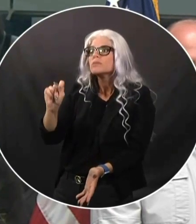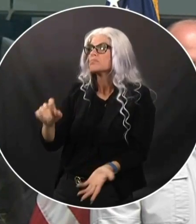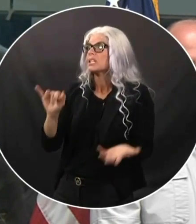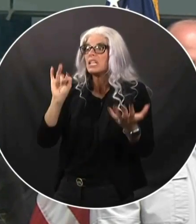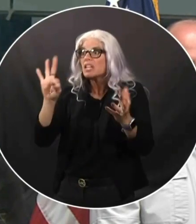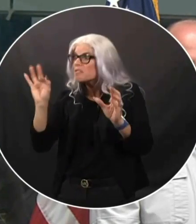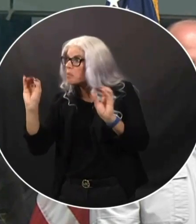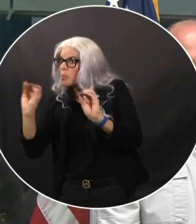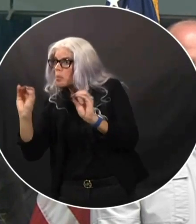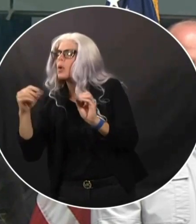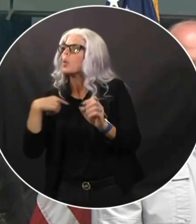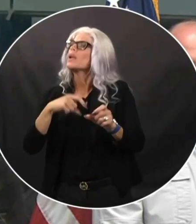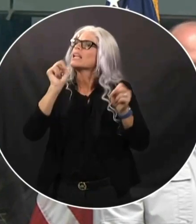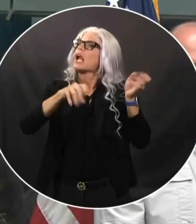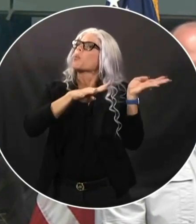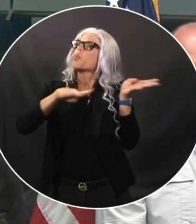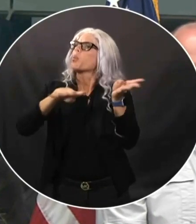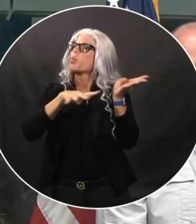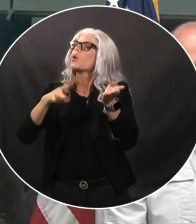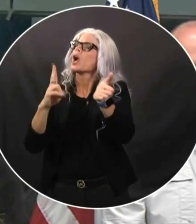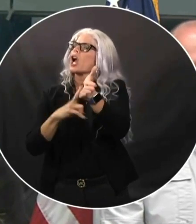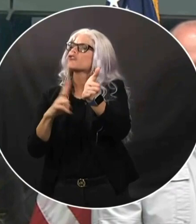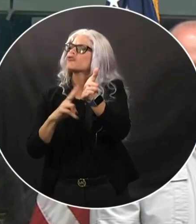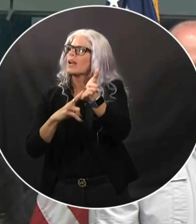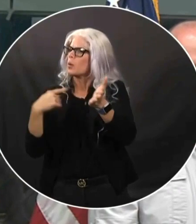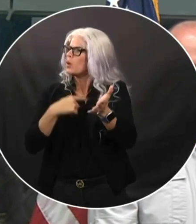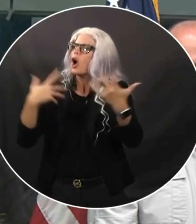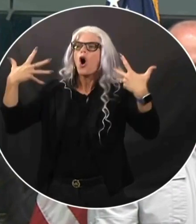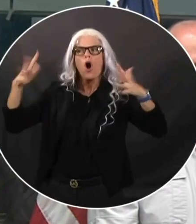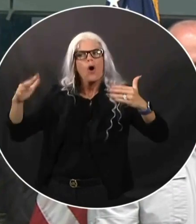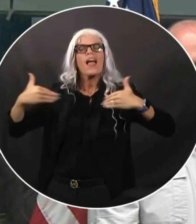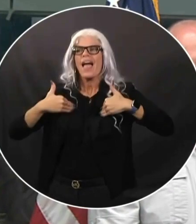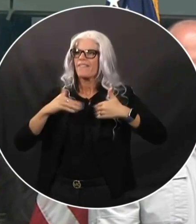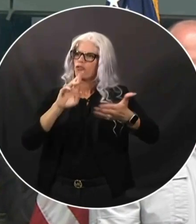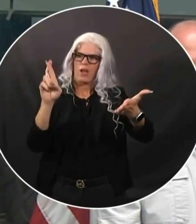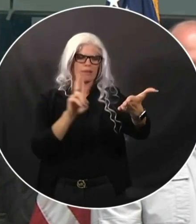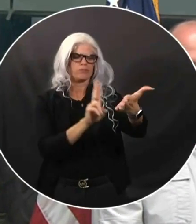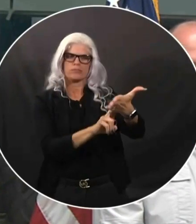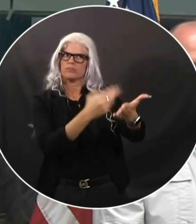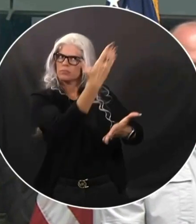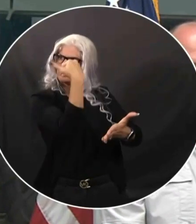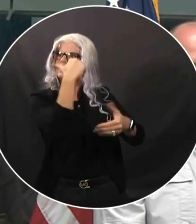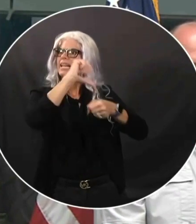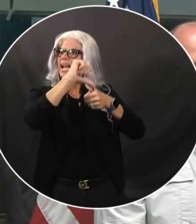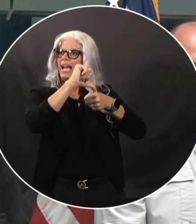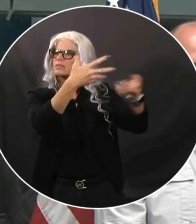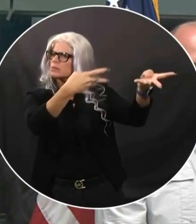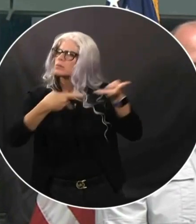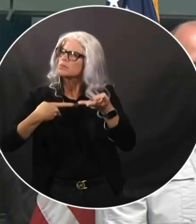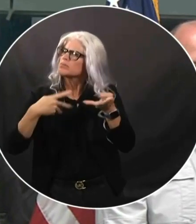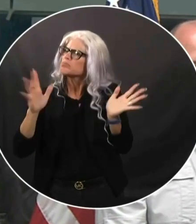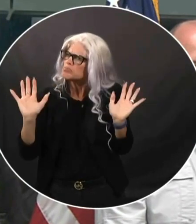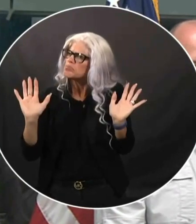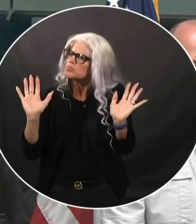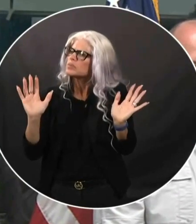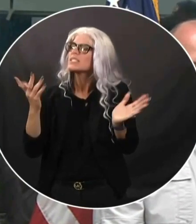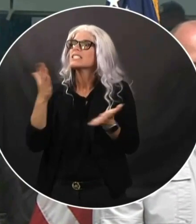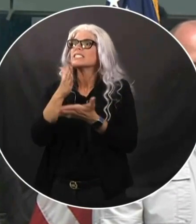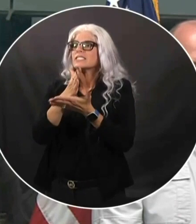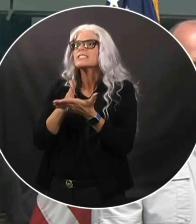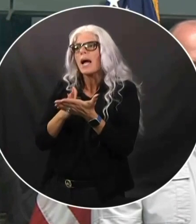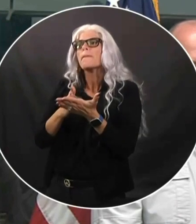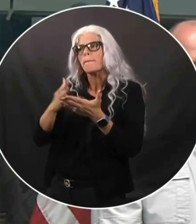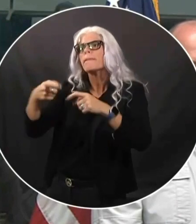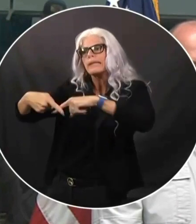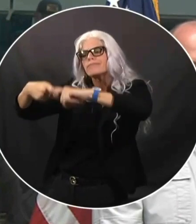some of these contracts that we have here. So so people should just be prepared for there will likely be some interruption of